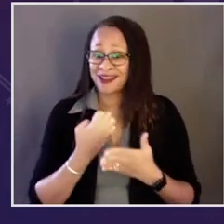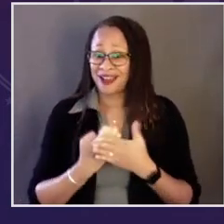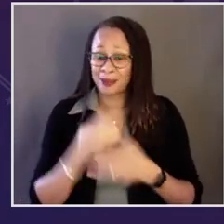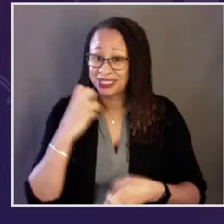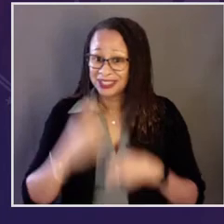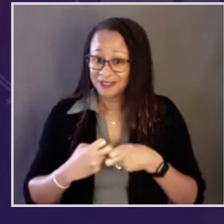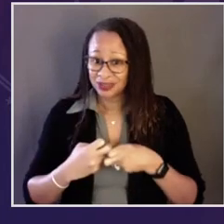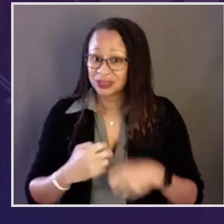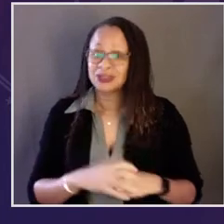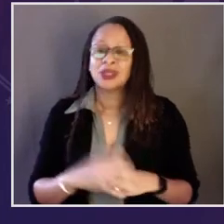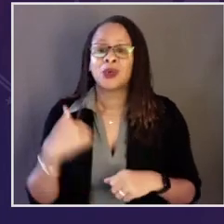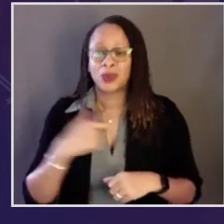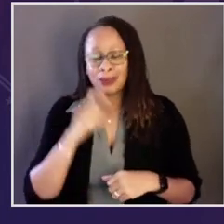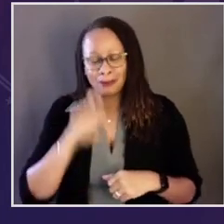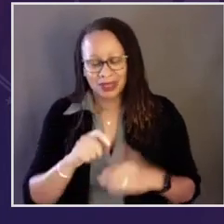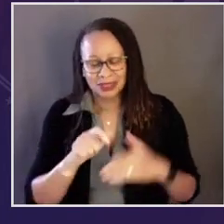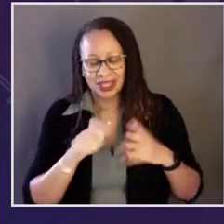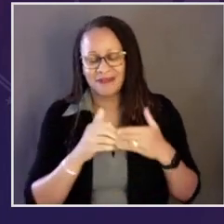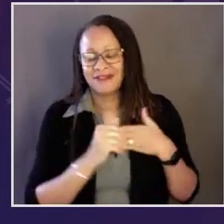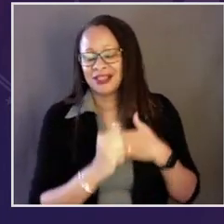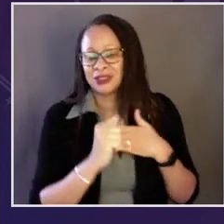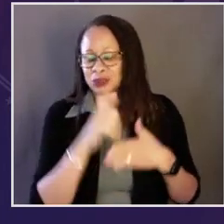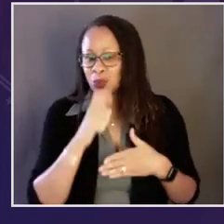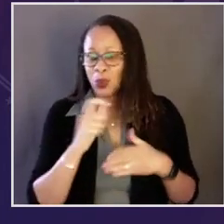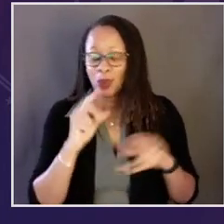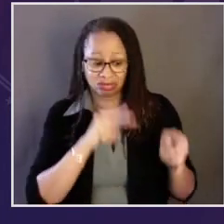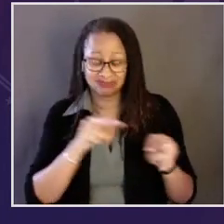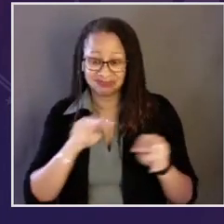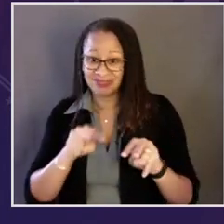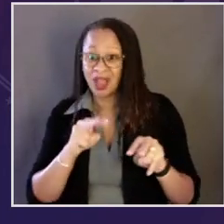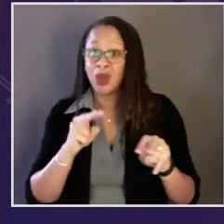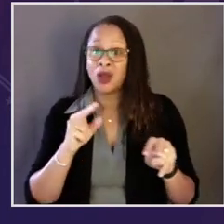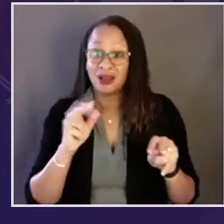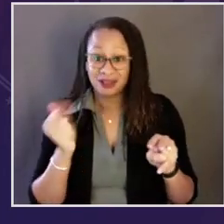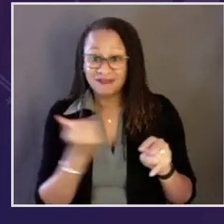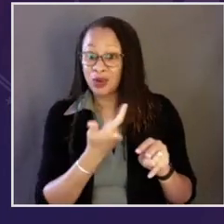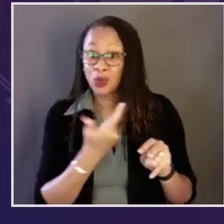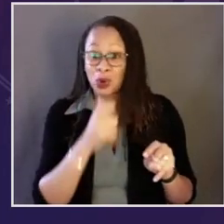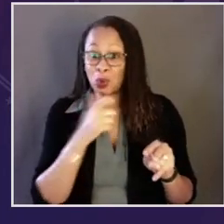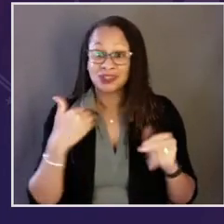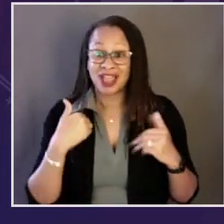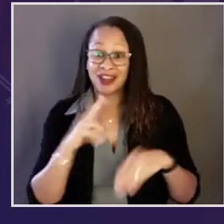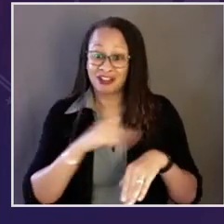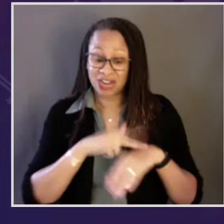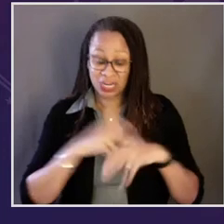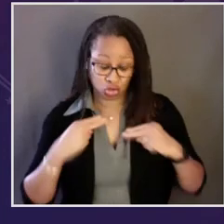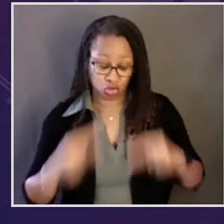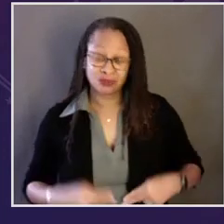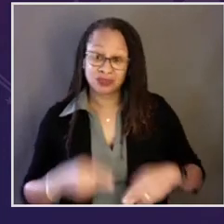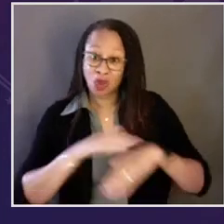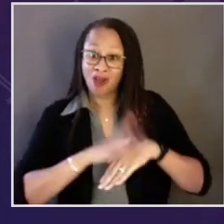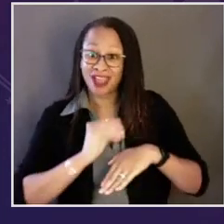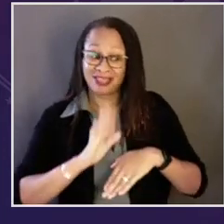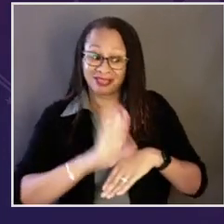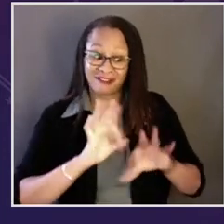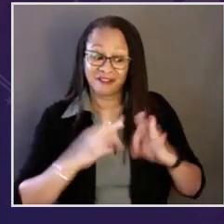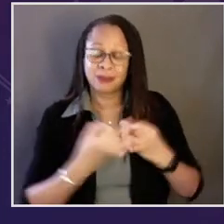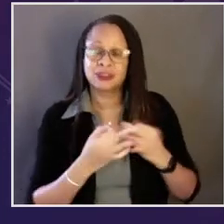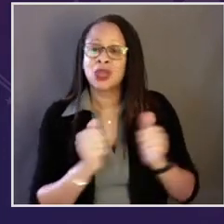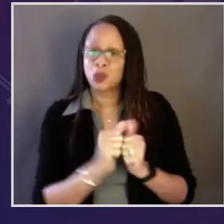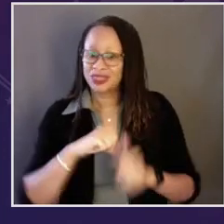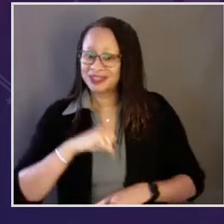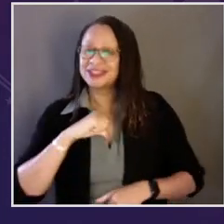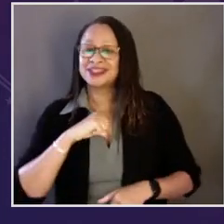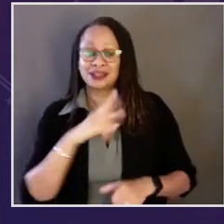almost two decades of war and economic hardship, we must have leaders who will treat all who have worn